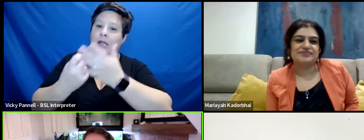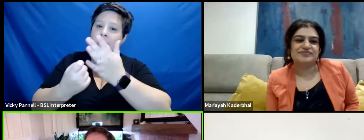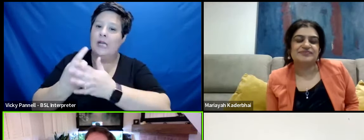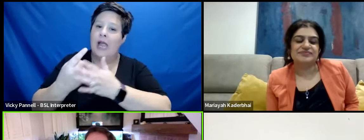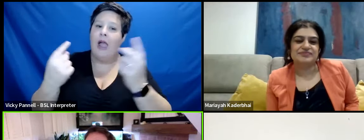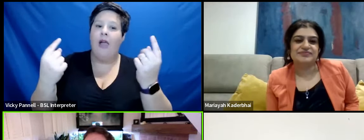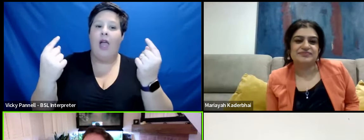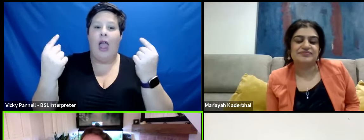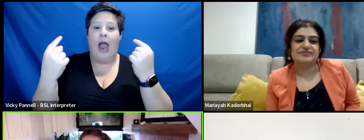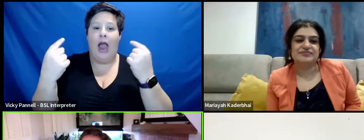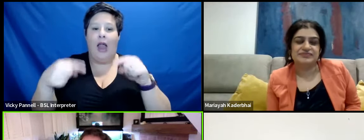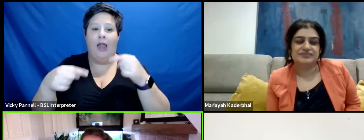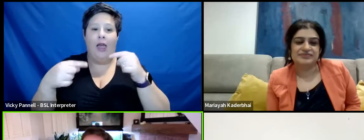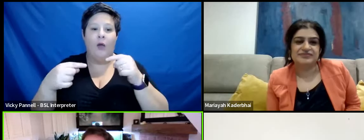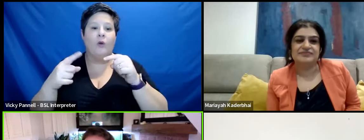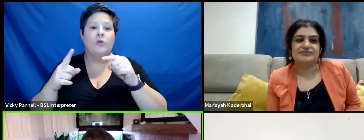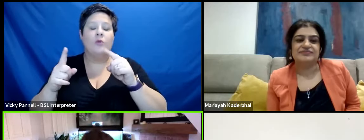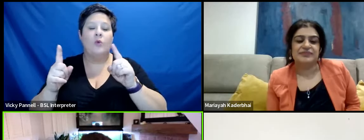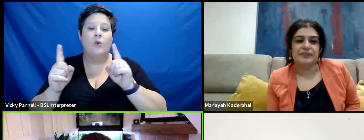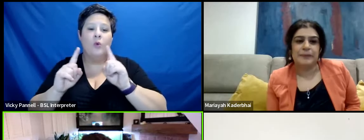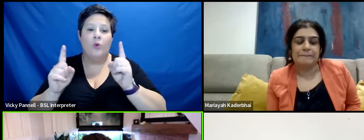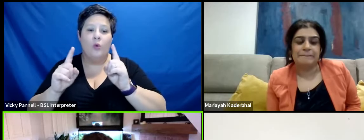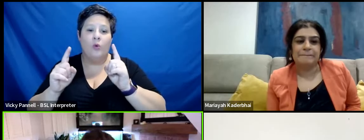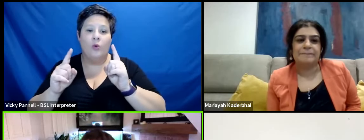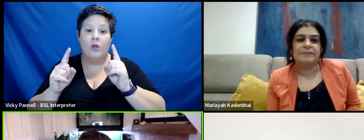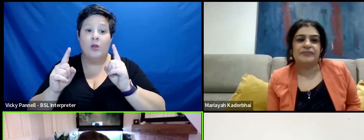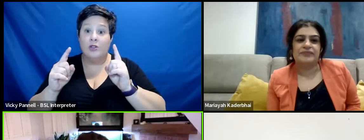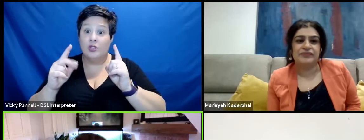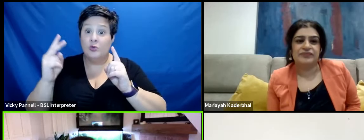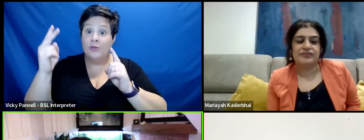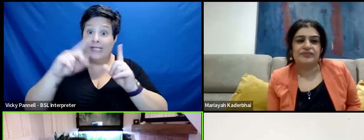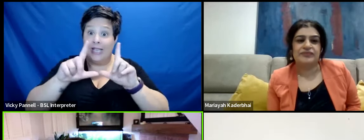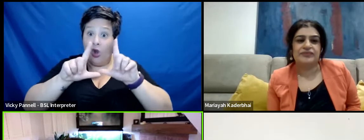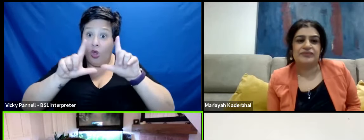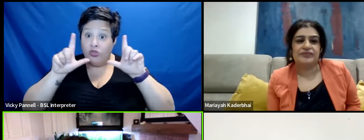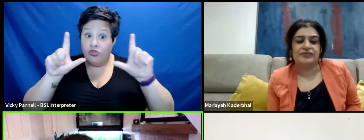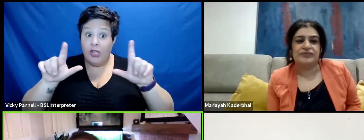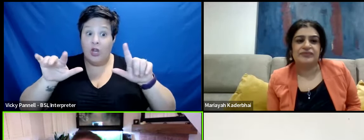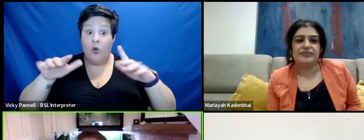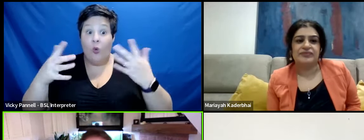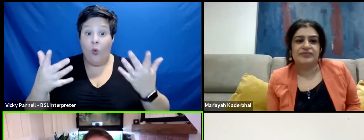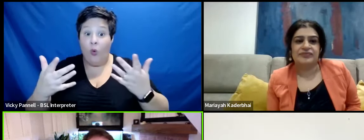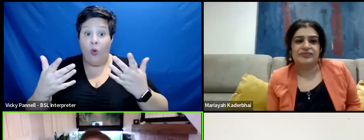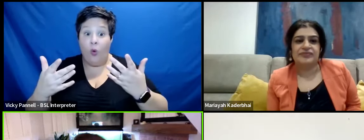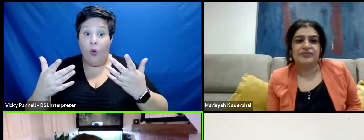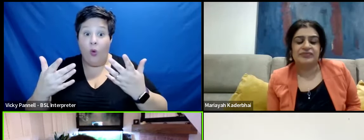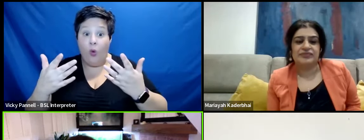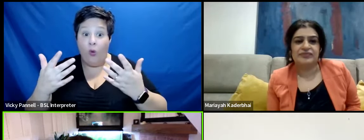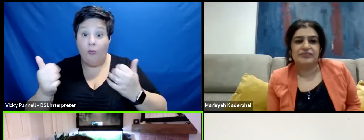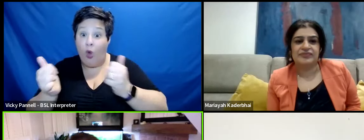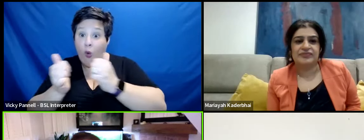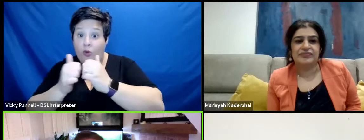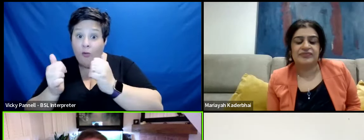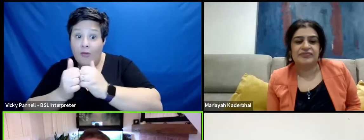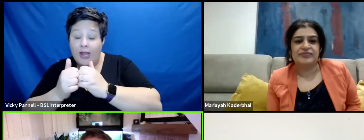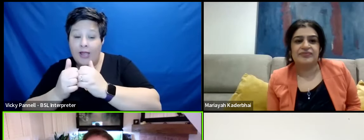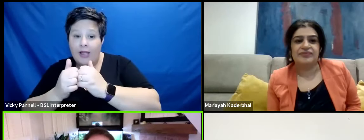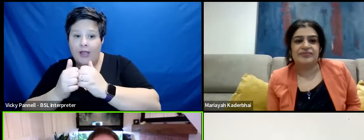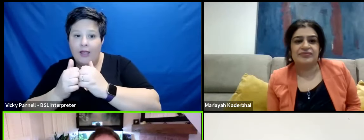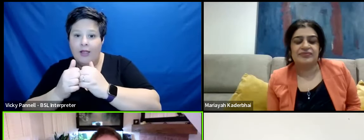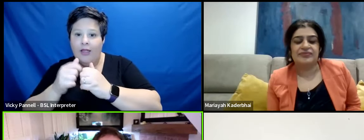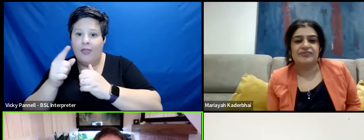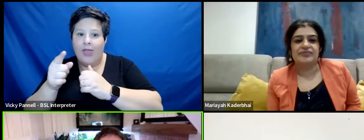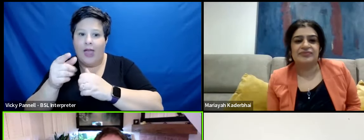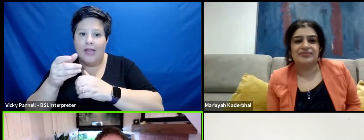allowed to either you know be seen on screen or even more appropriately come through that little empathy